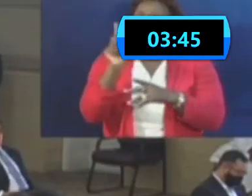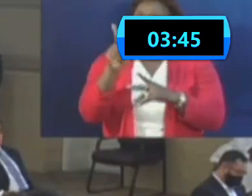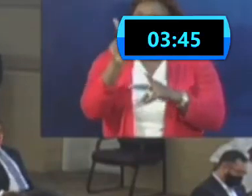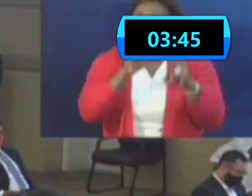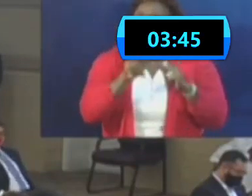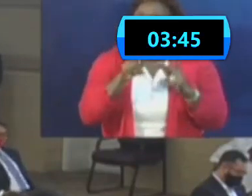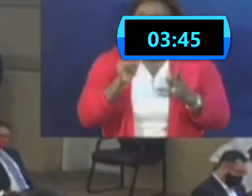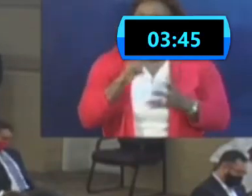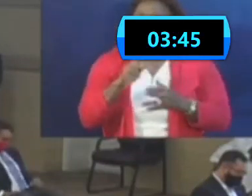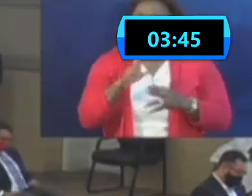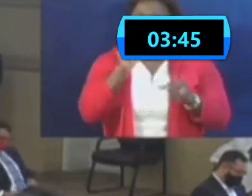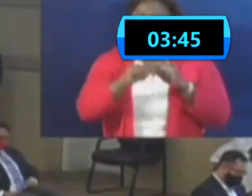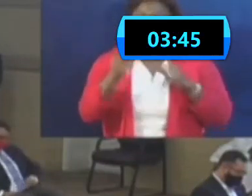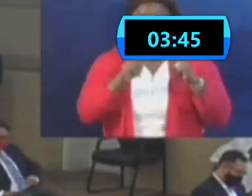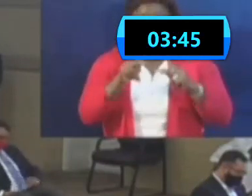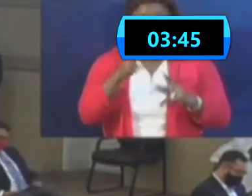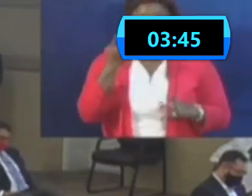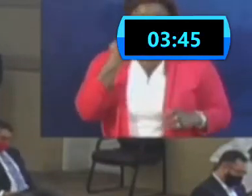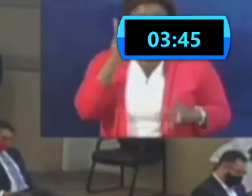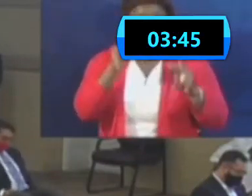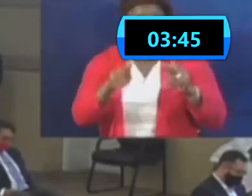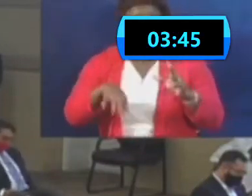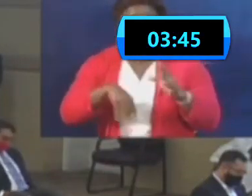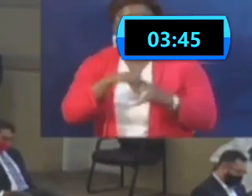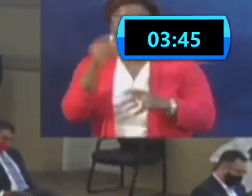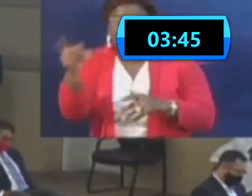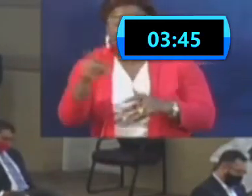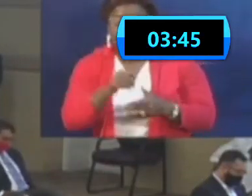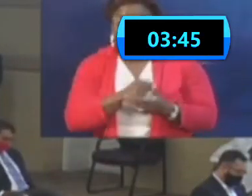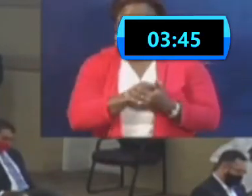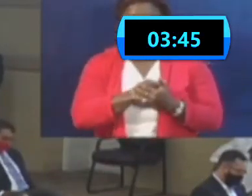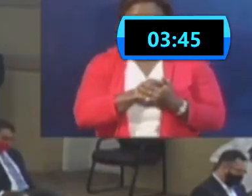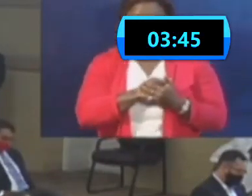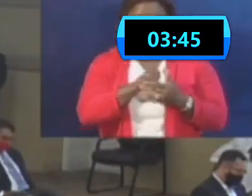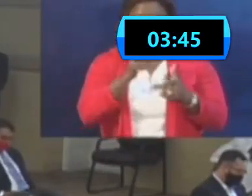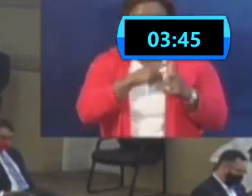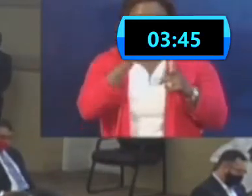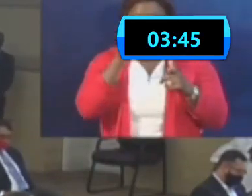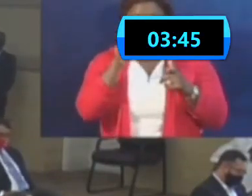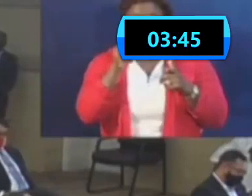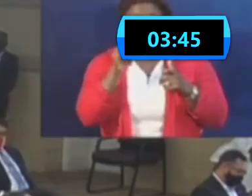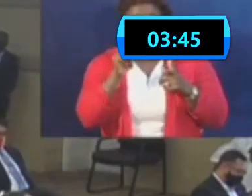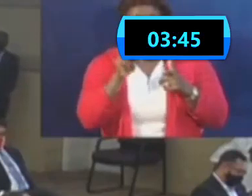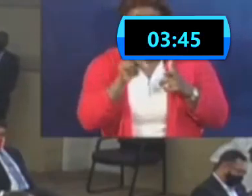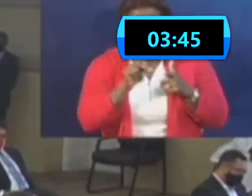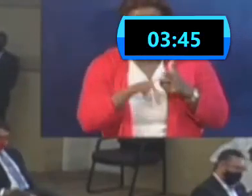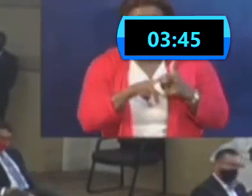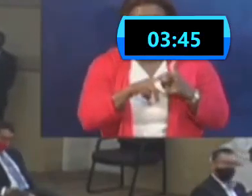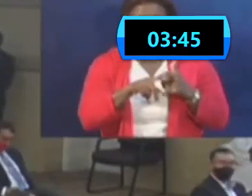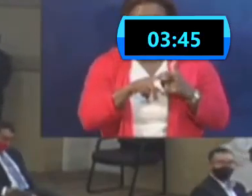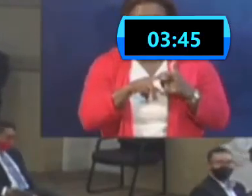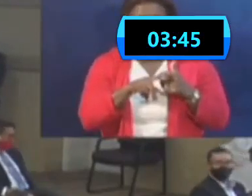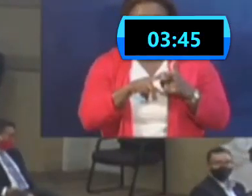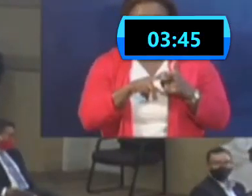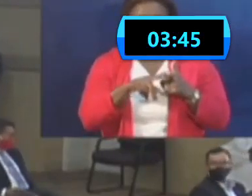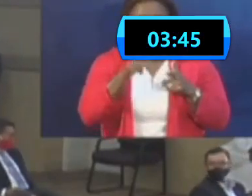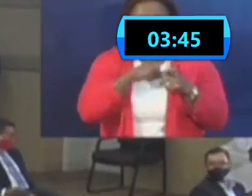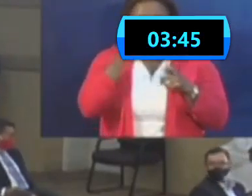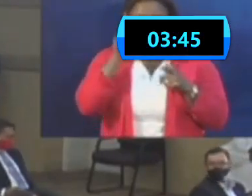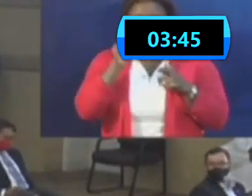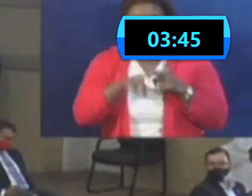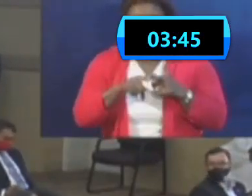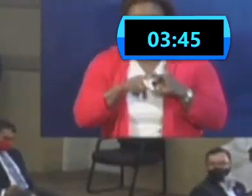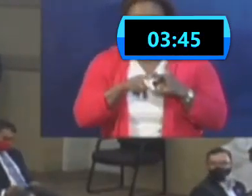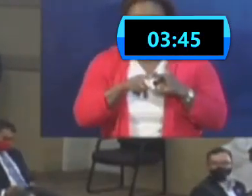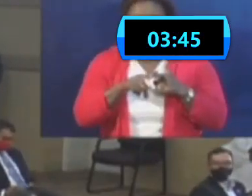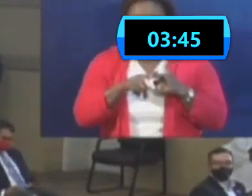action in the same way as was done, you know, that the population protected itself because of